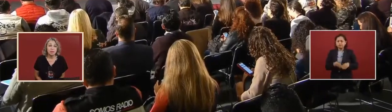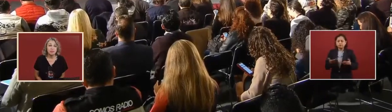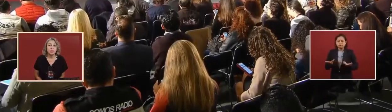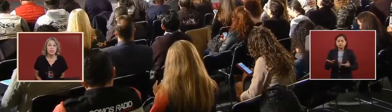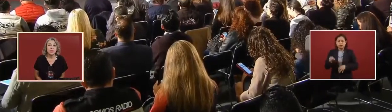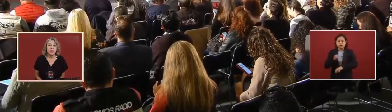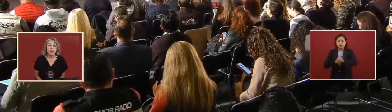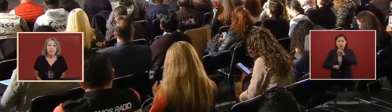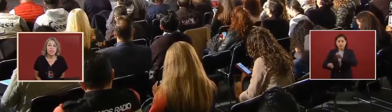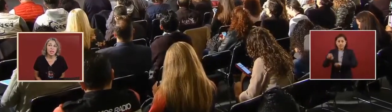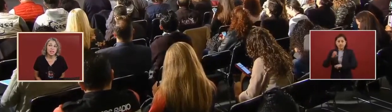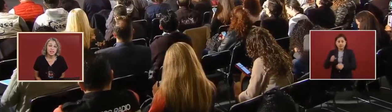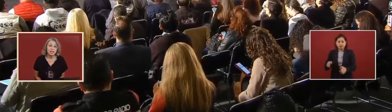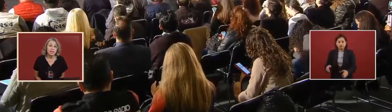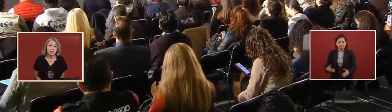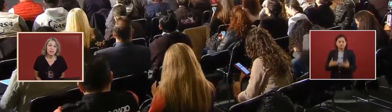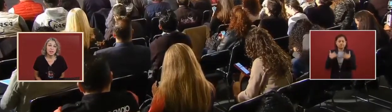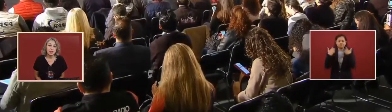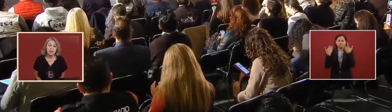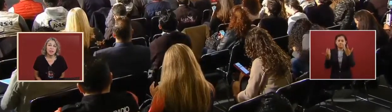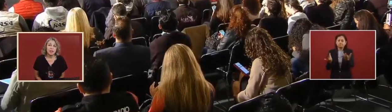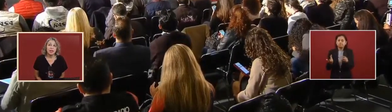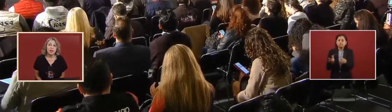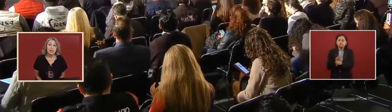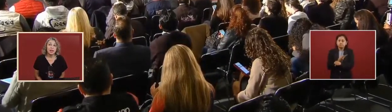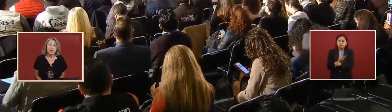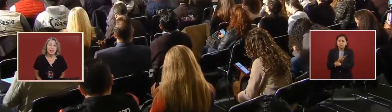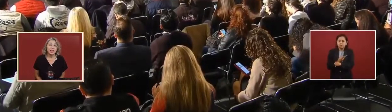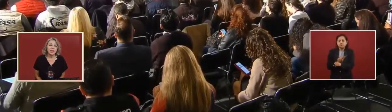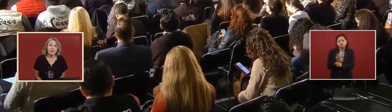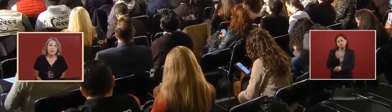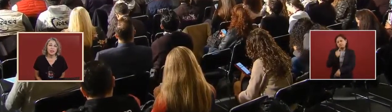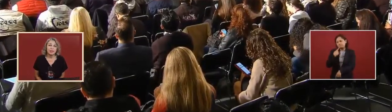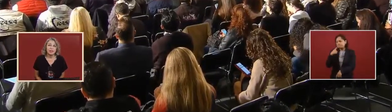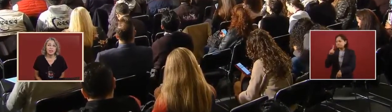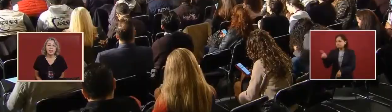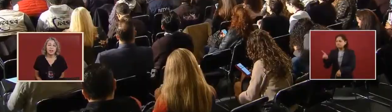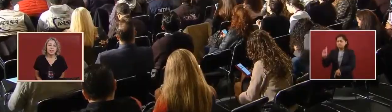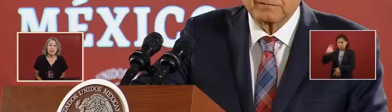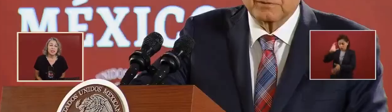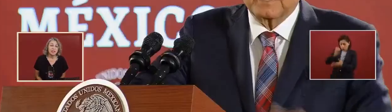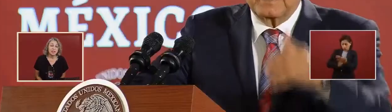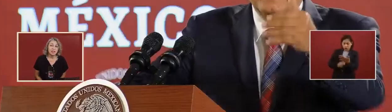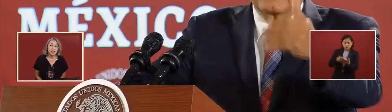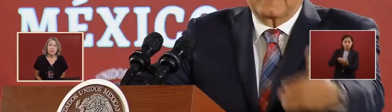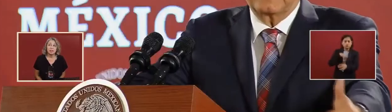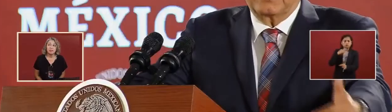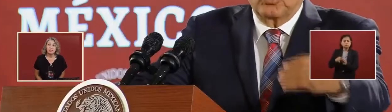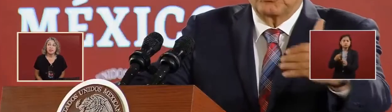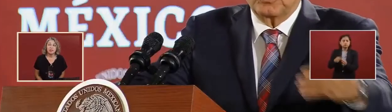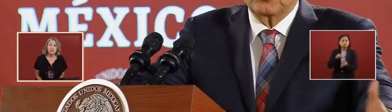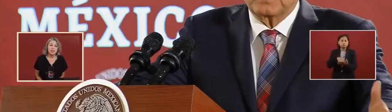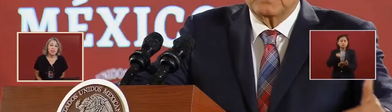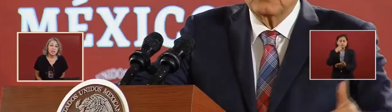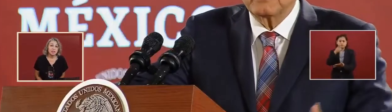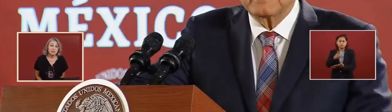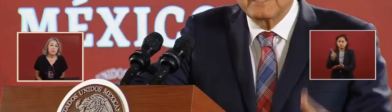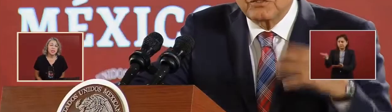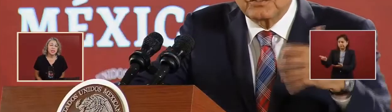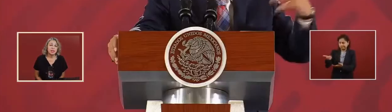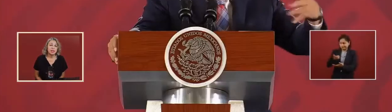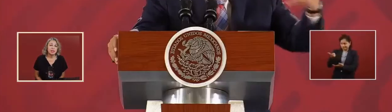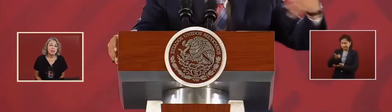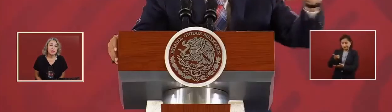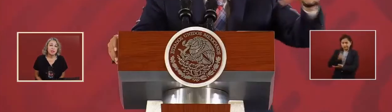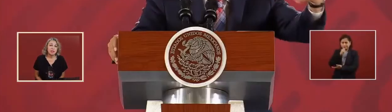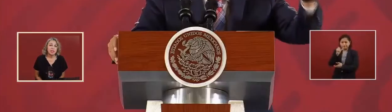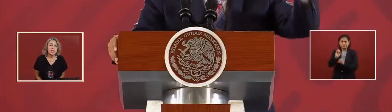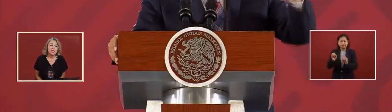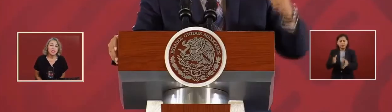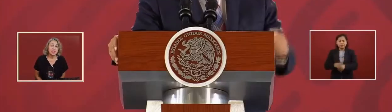for